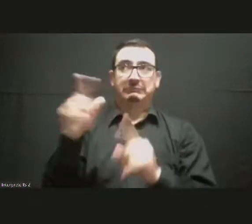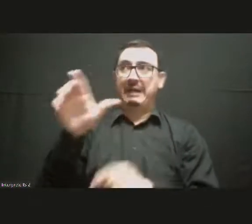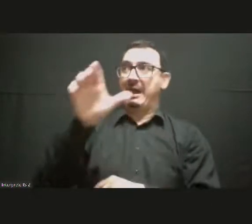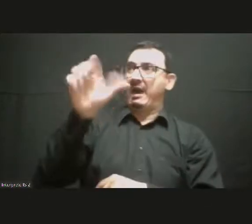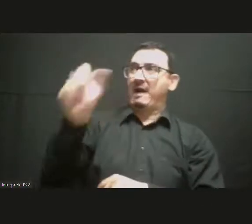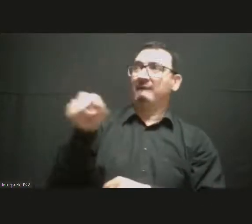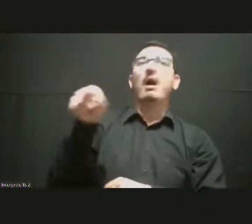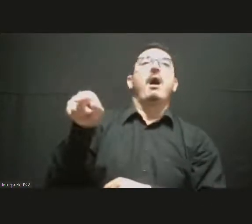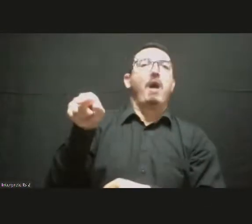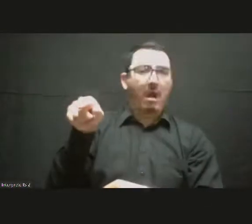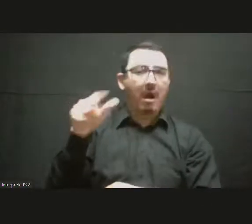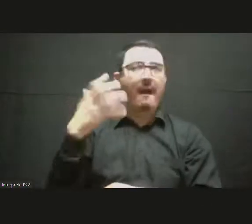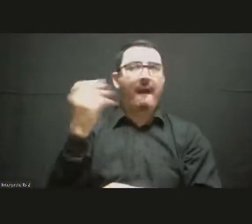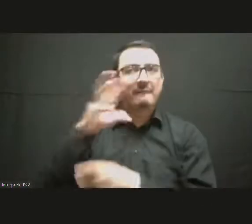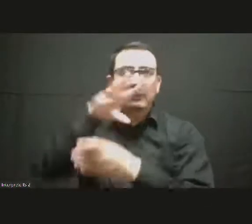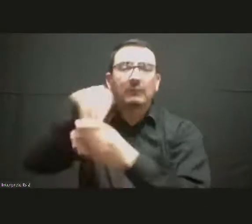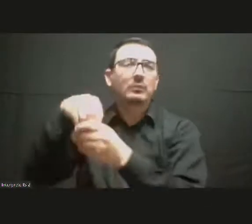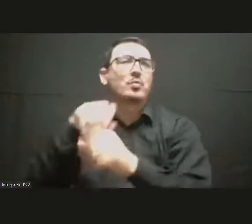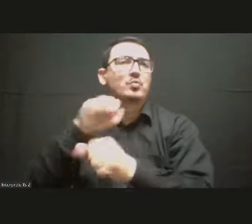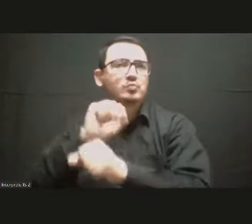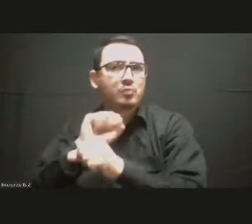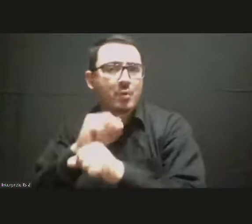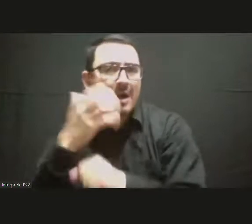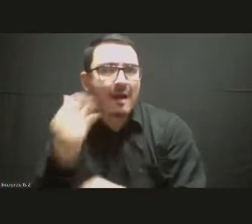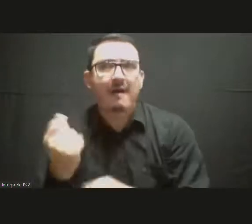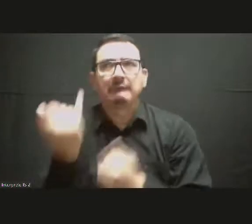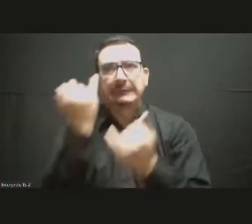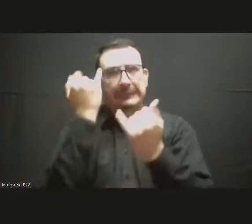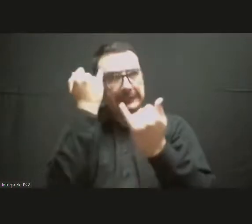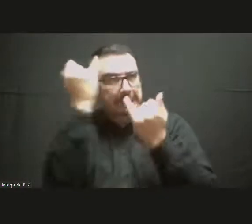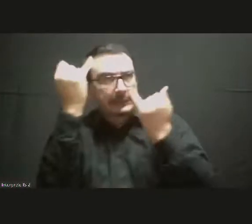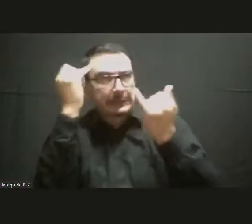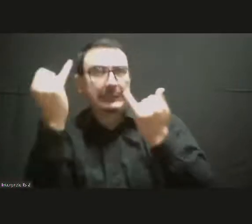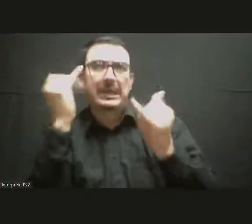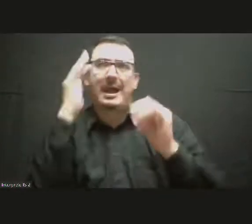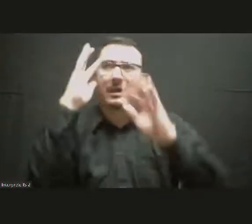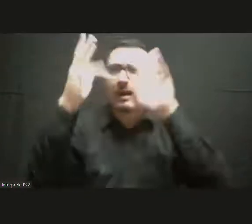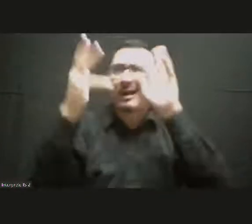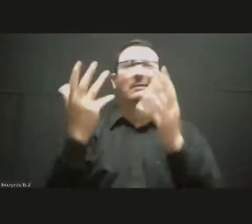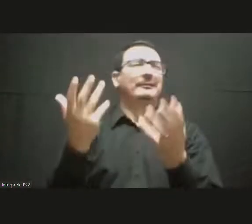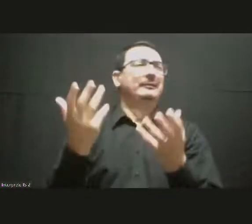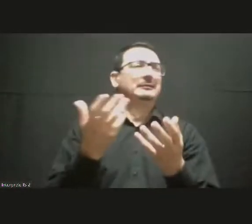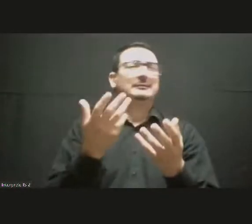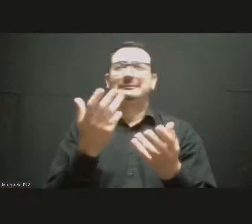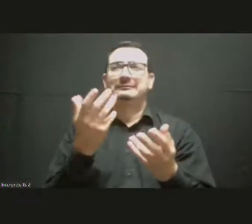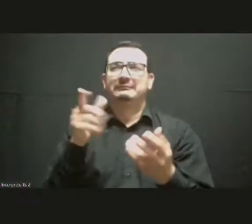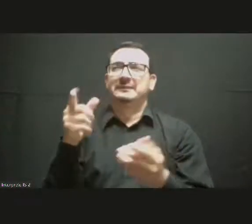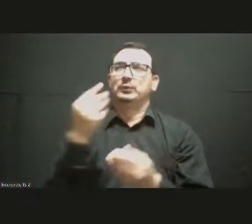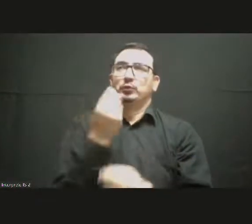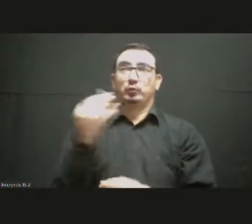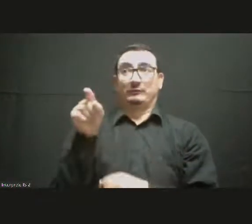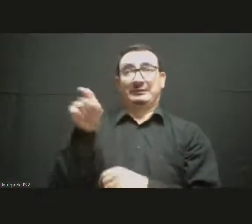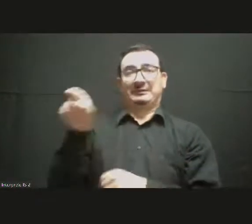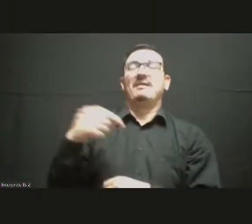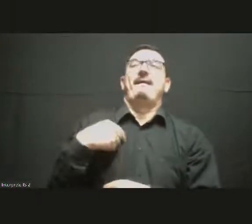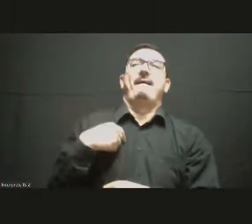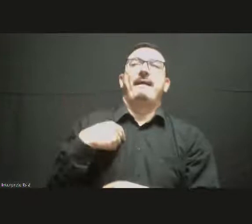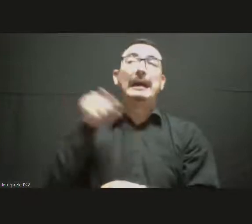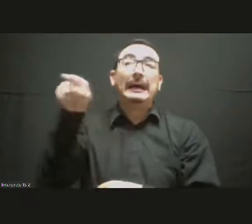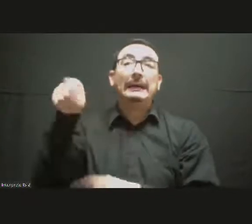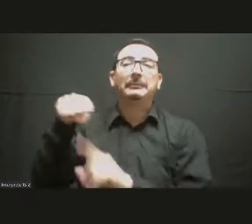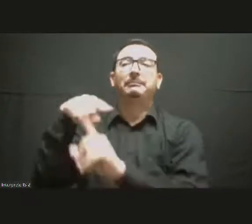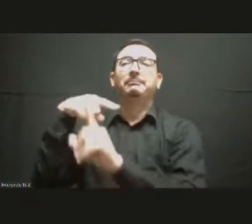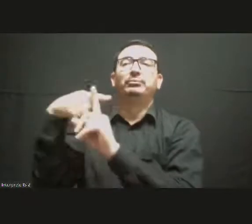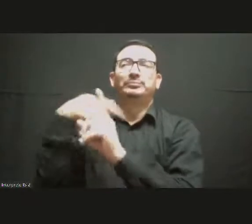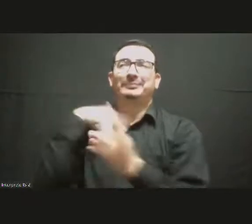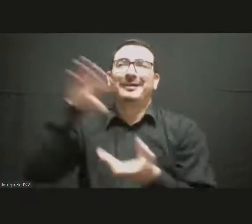like any other resource. I call 10 any other resource and it needs to be treated and traded in the same way, meaning we also need